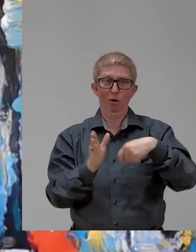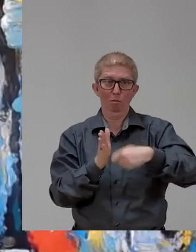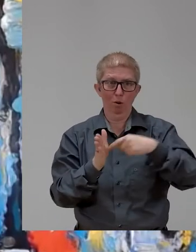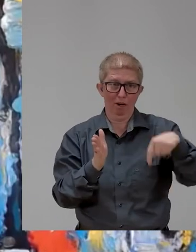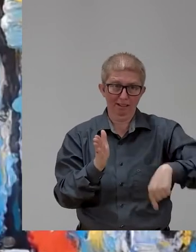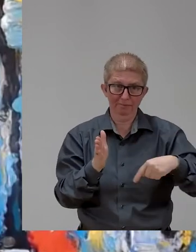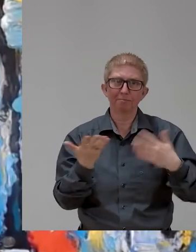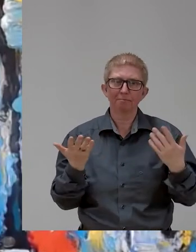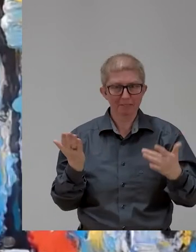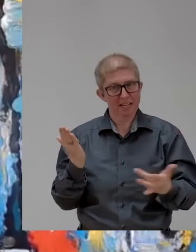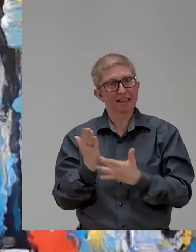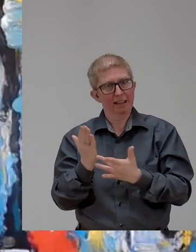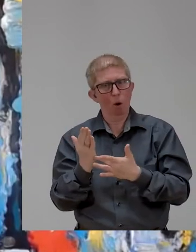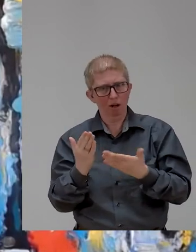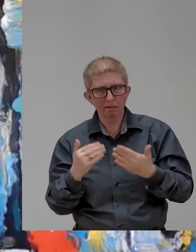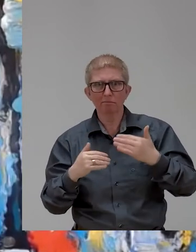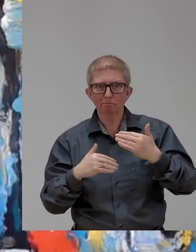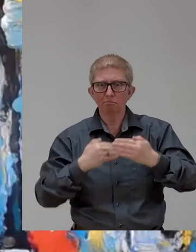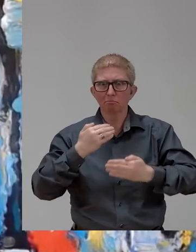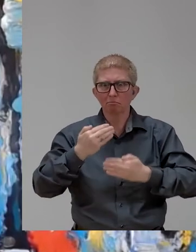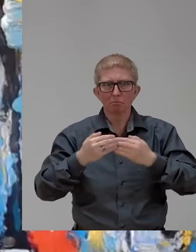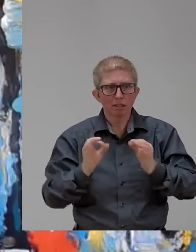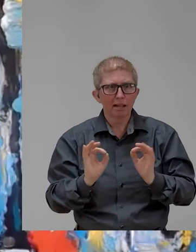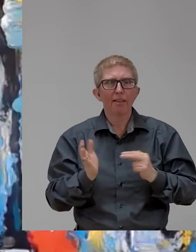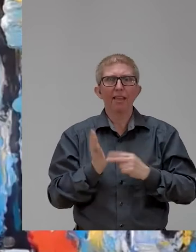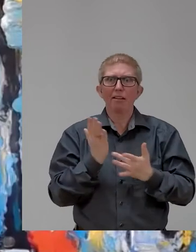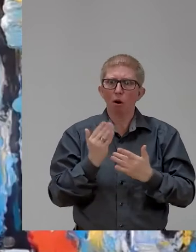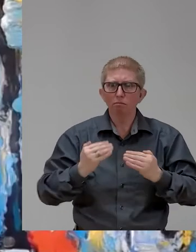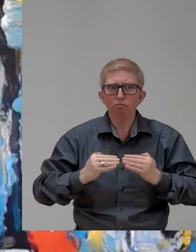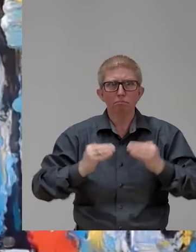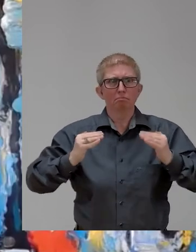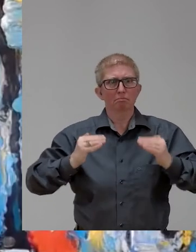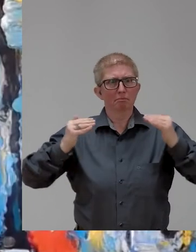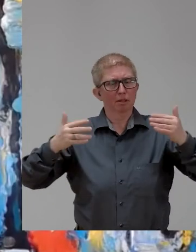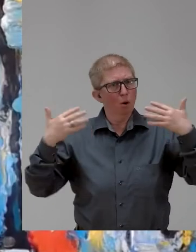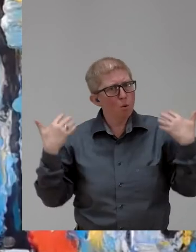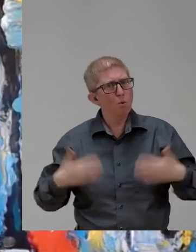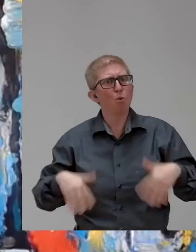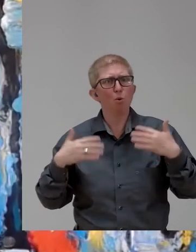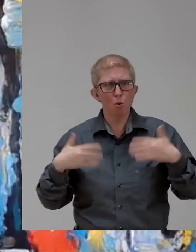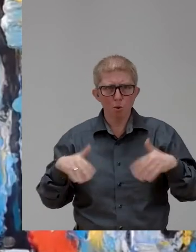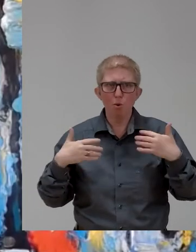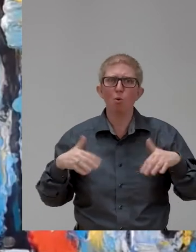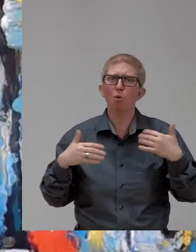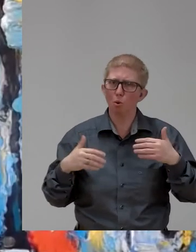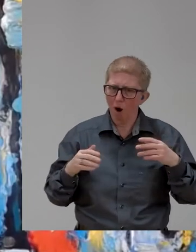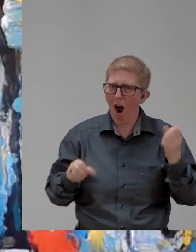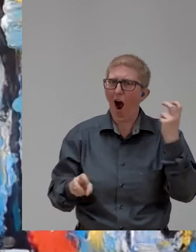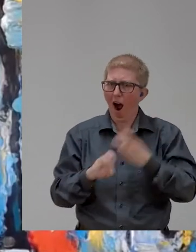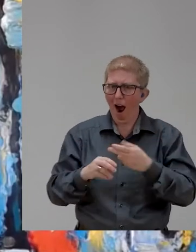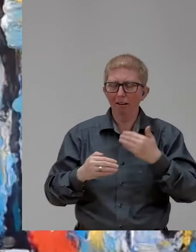lives, and we have been dependent on it for so many things. So I definitely hope